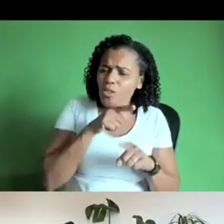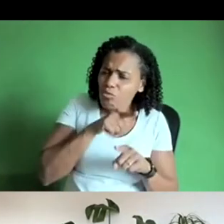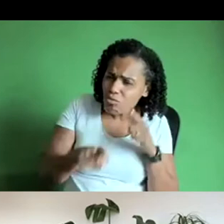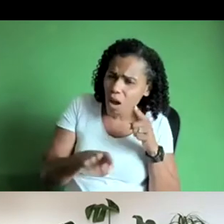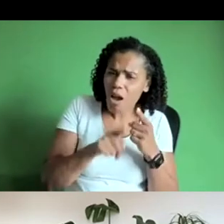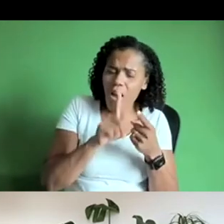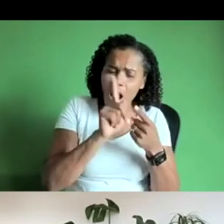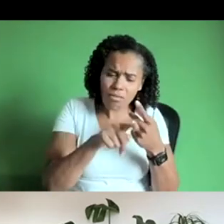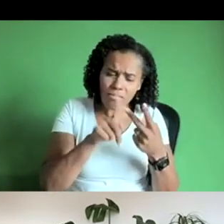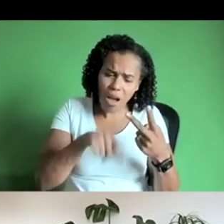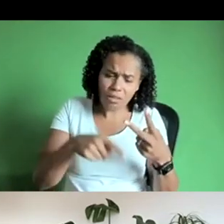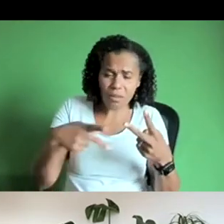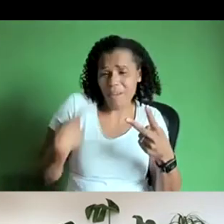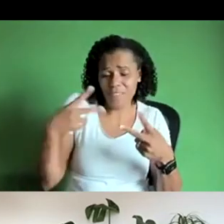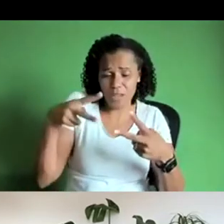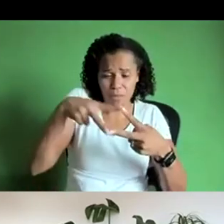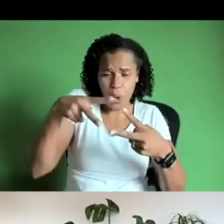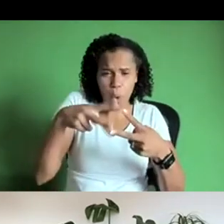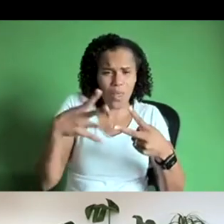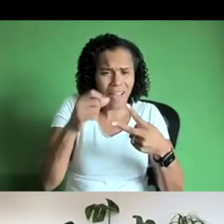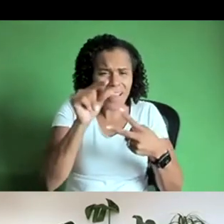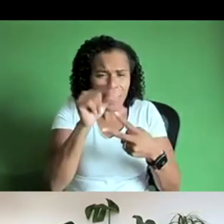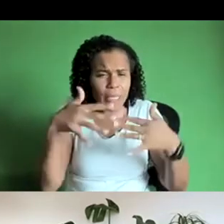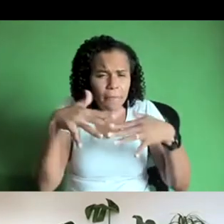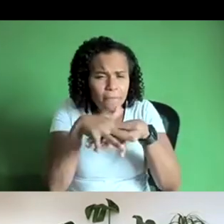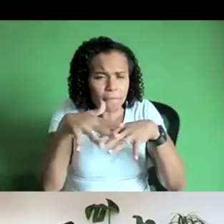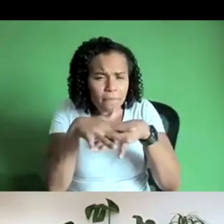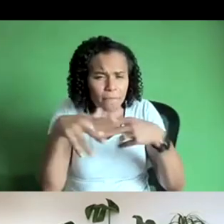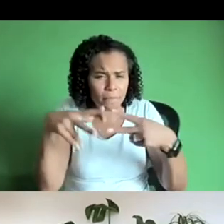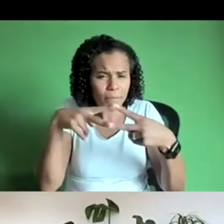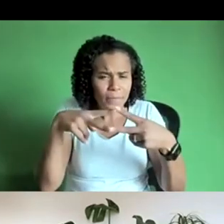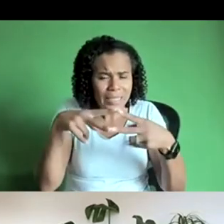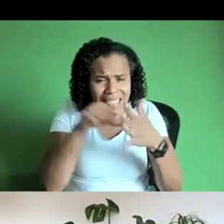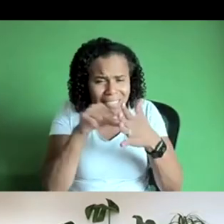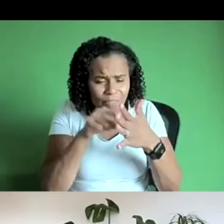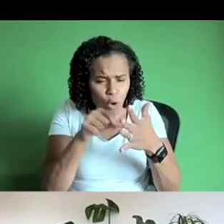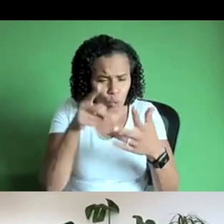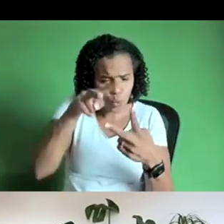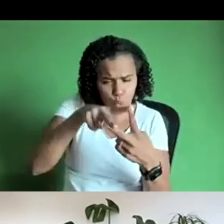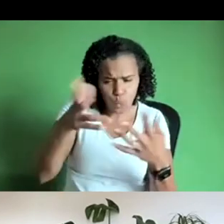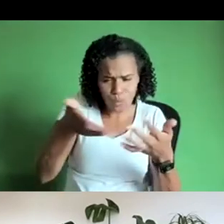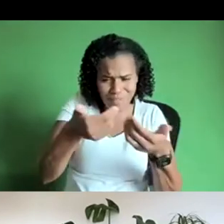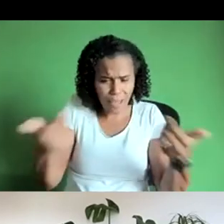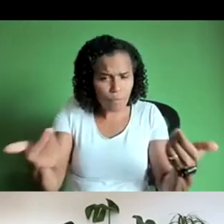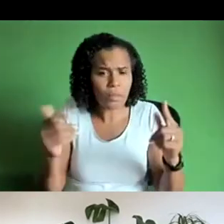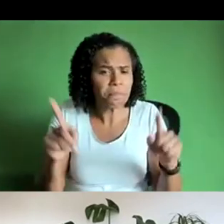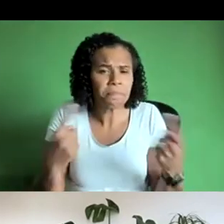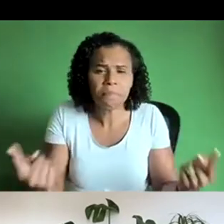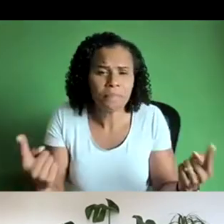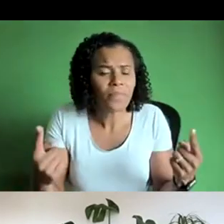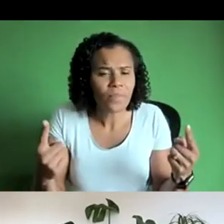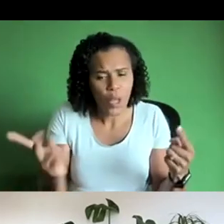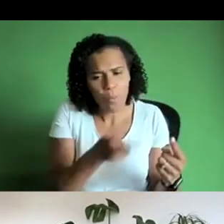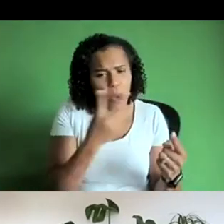ali they overlap really and it's quite hard to unpick and untangle all of the issues involved um